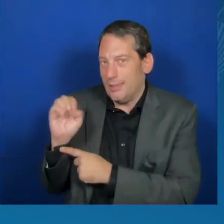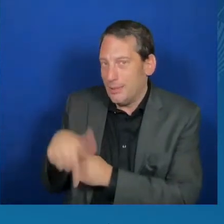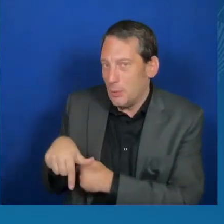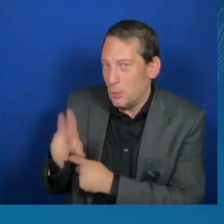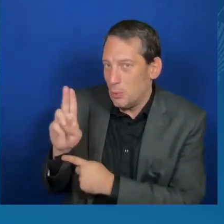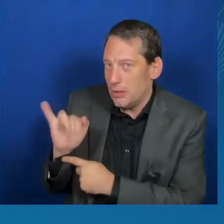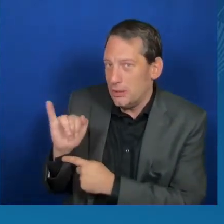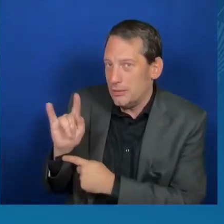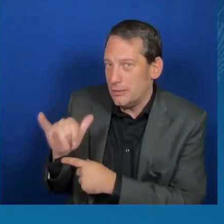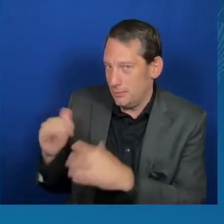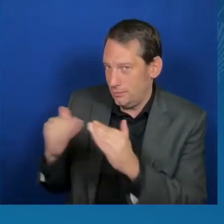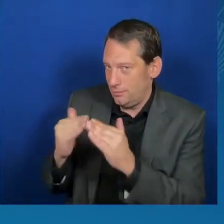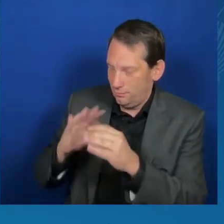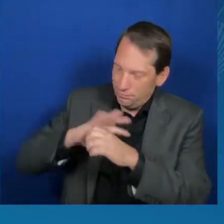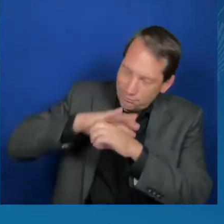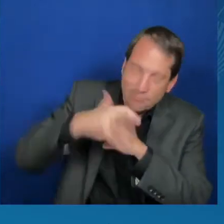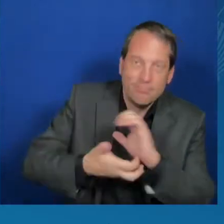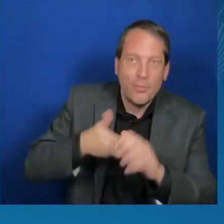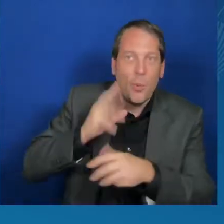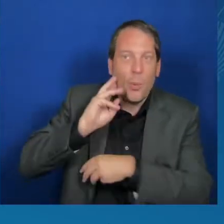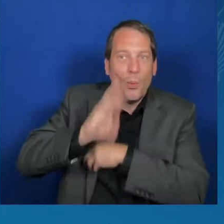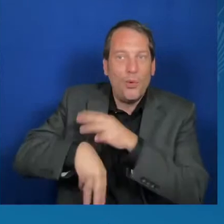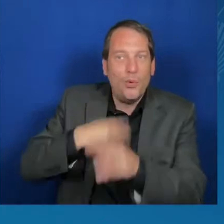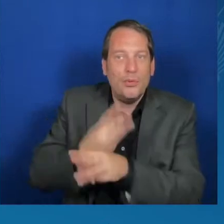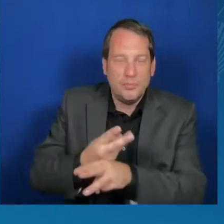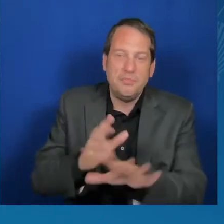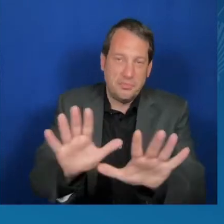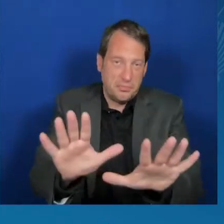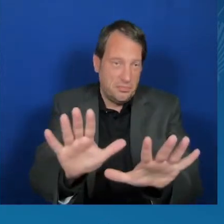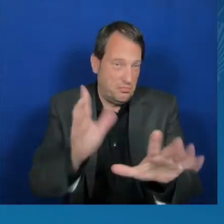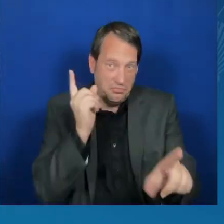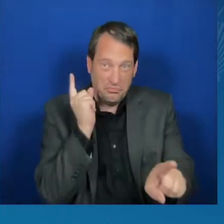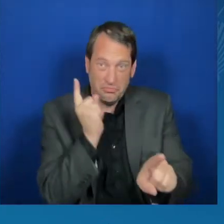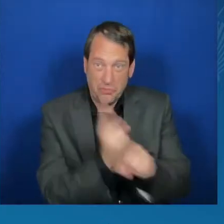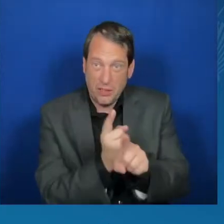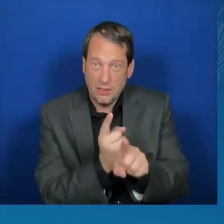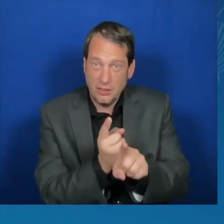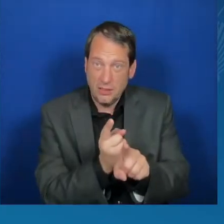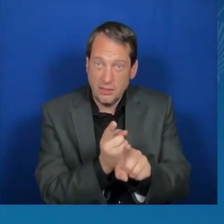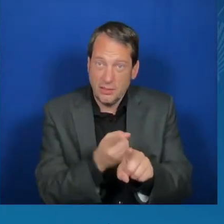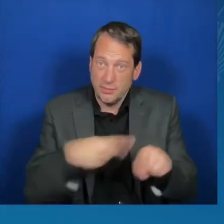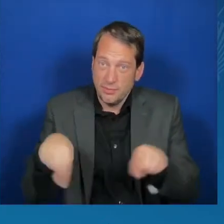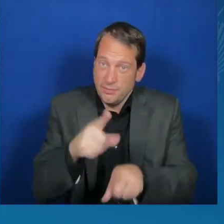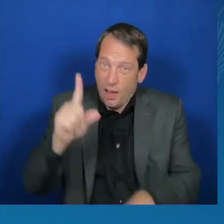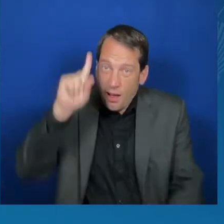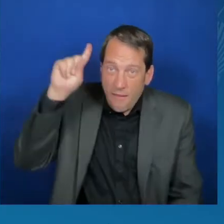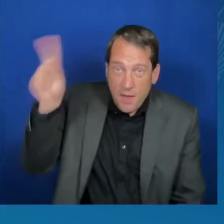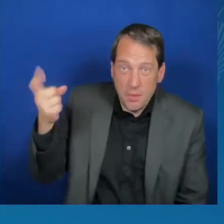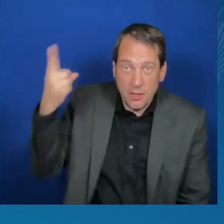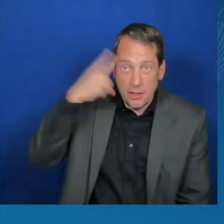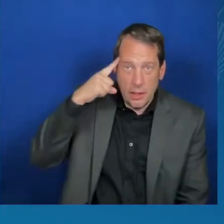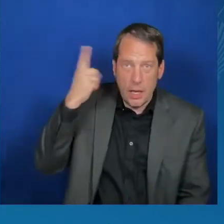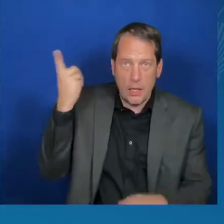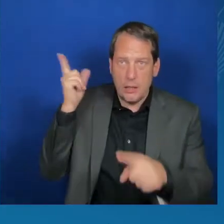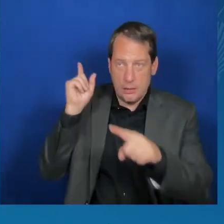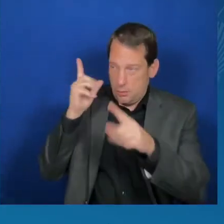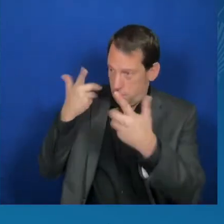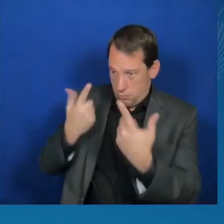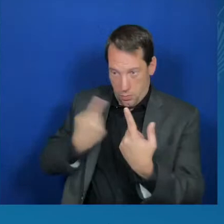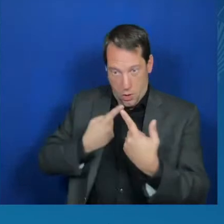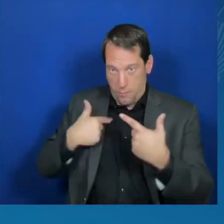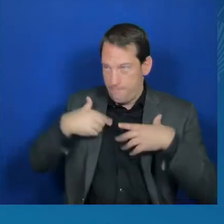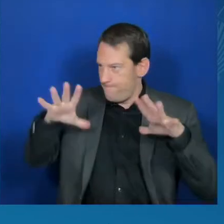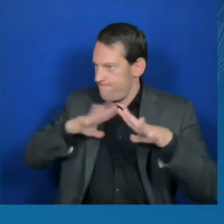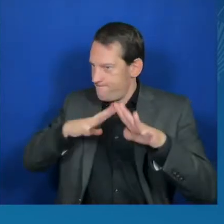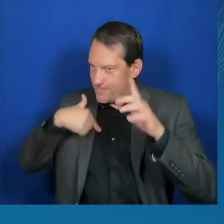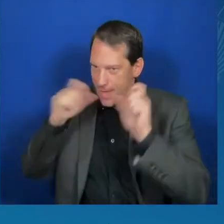cannot address these challenges. Civil society groups and the private sector also have